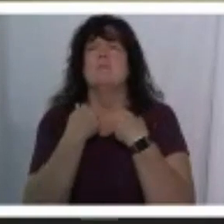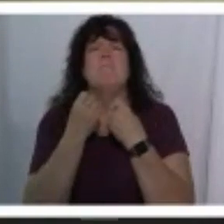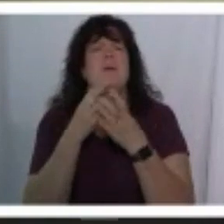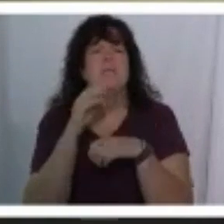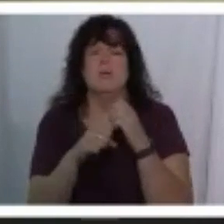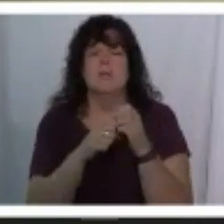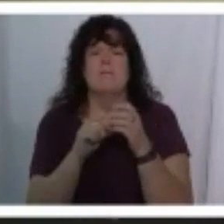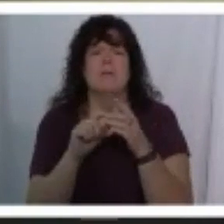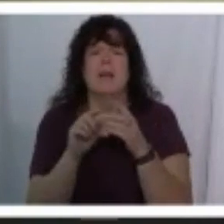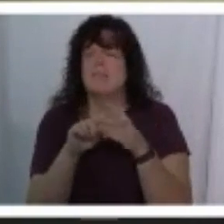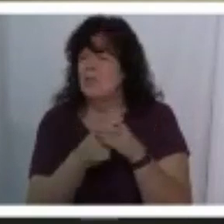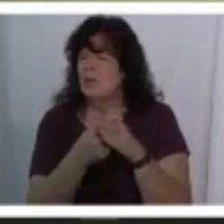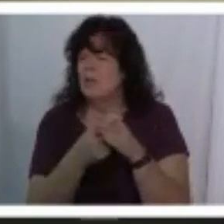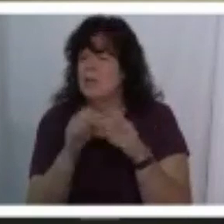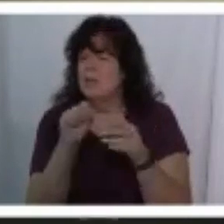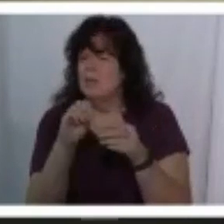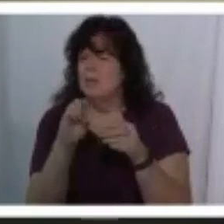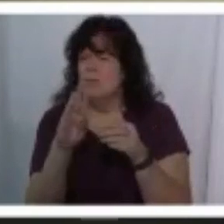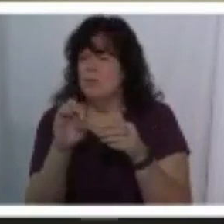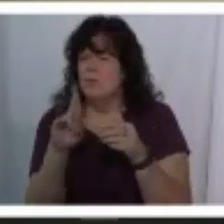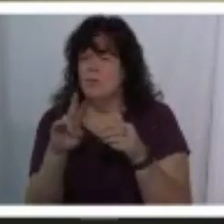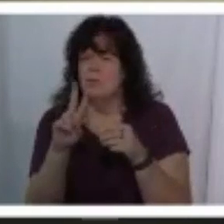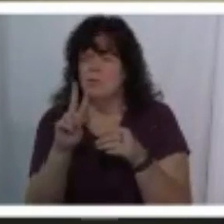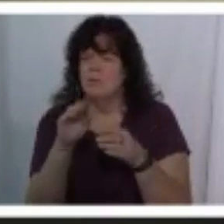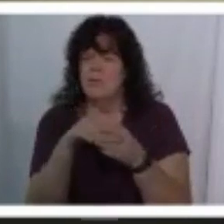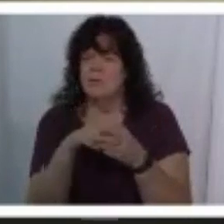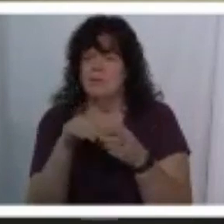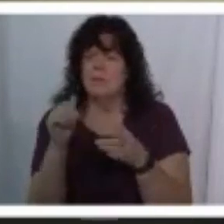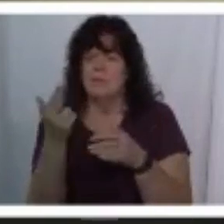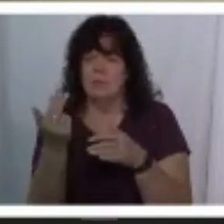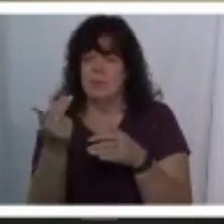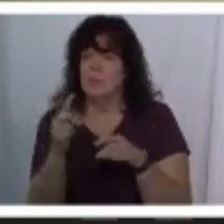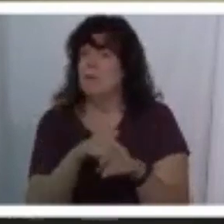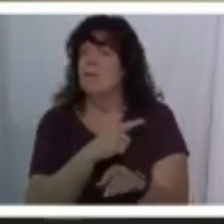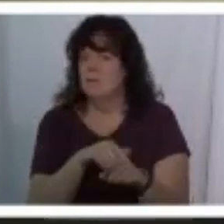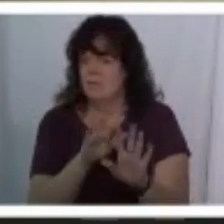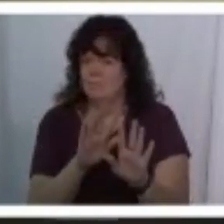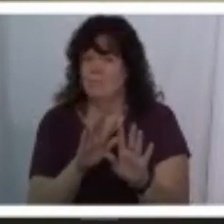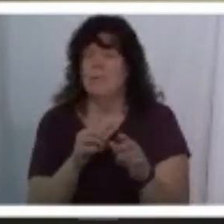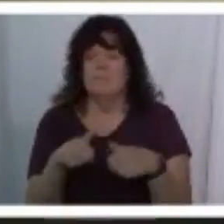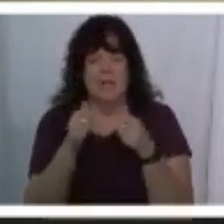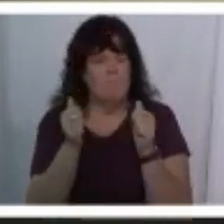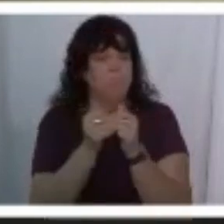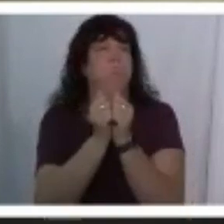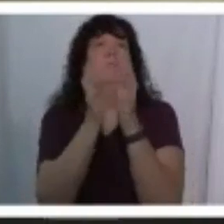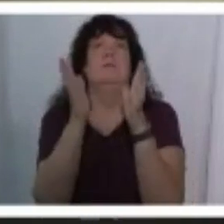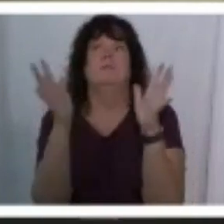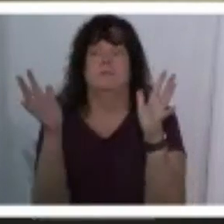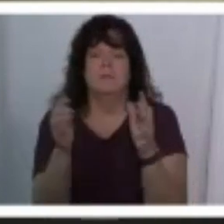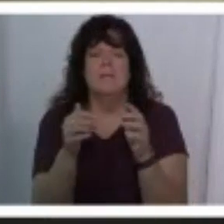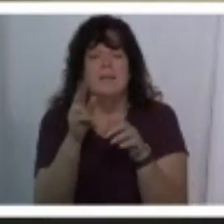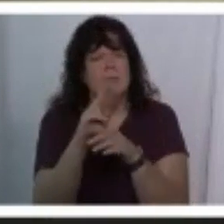somewhere in 2013 so and that's when my life blew up the church blew up so it's been a long time i've spent a lot of these years